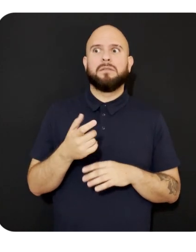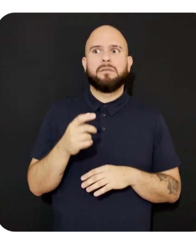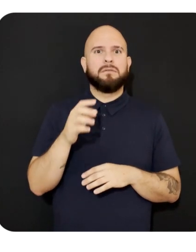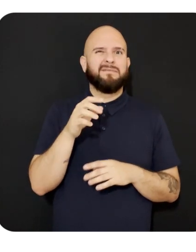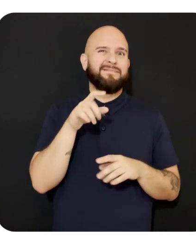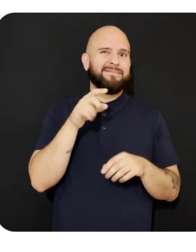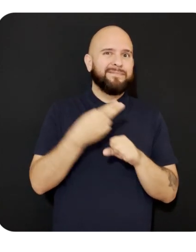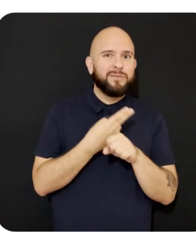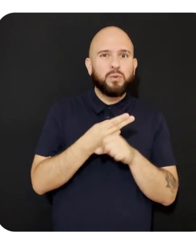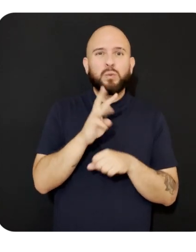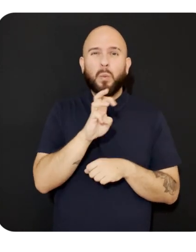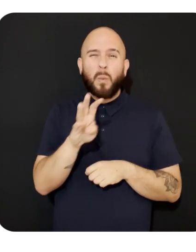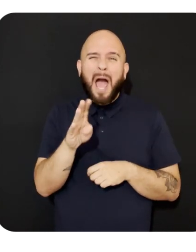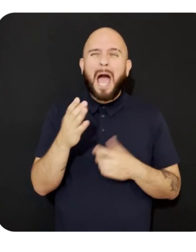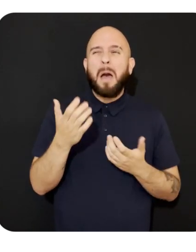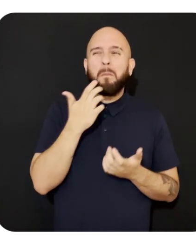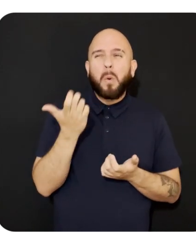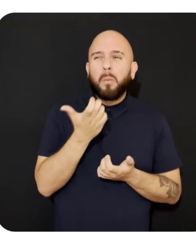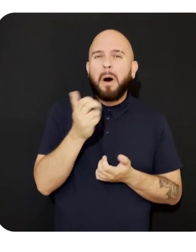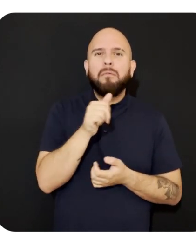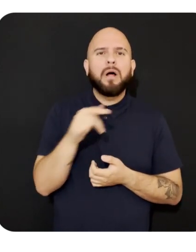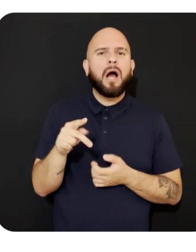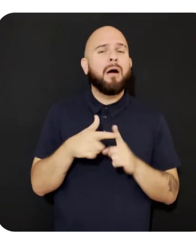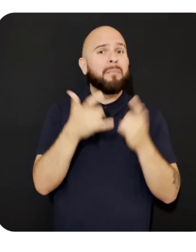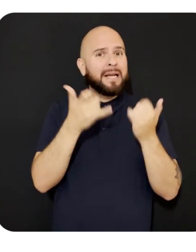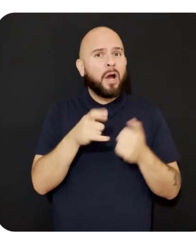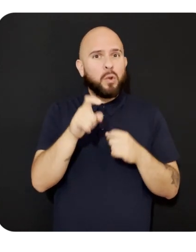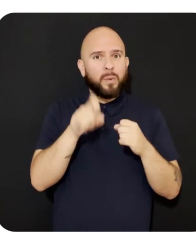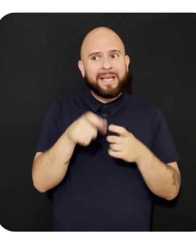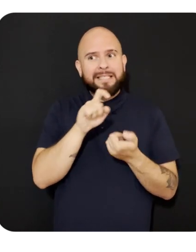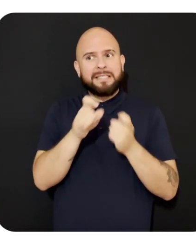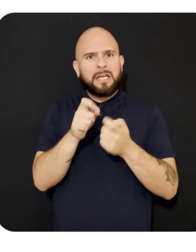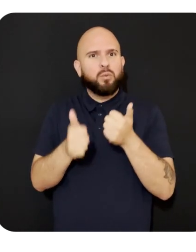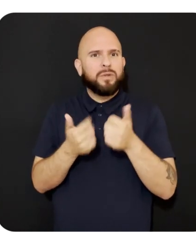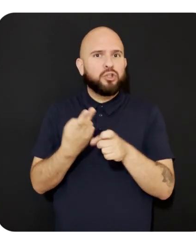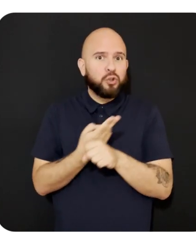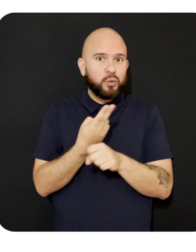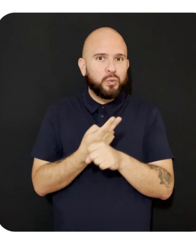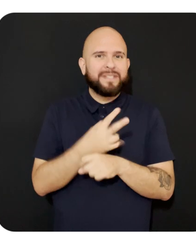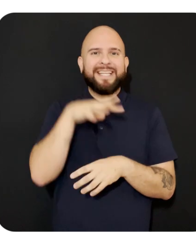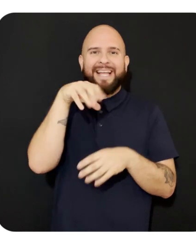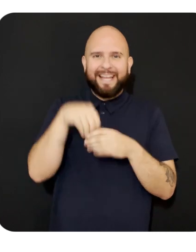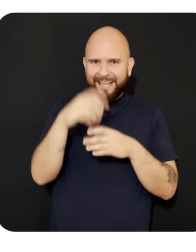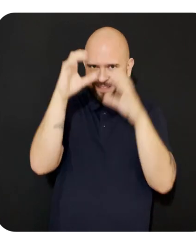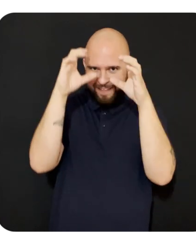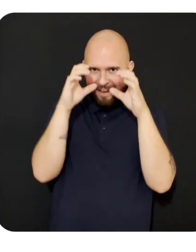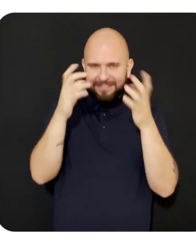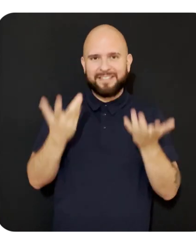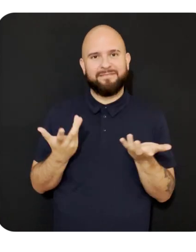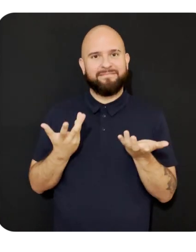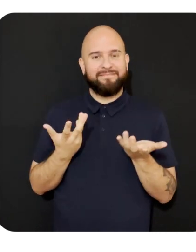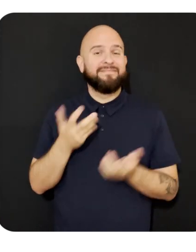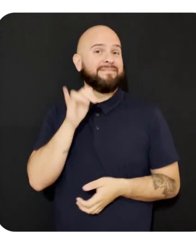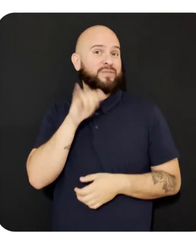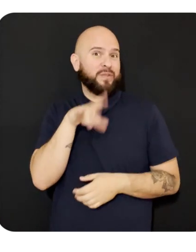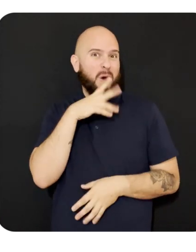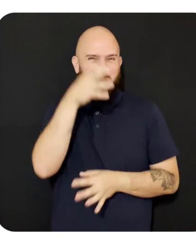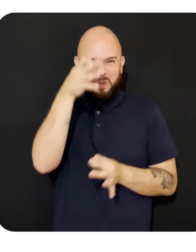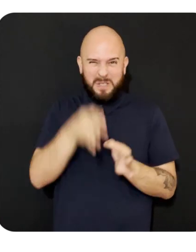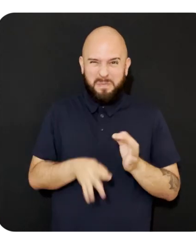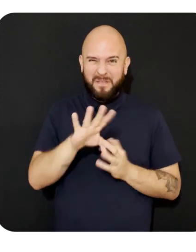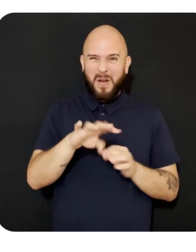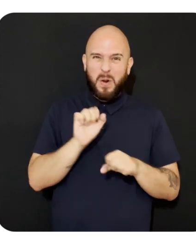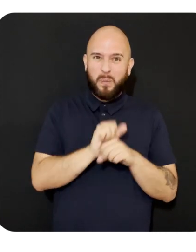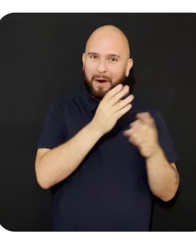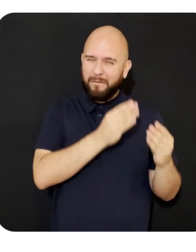You can now change what version of the app you want to test while in headset, which is really going to simplify your